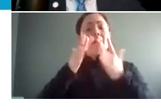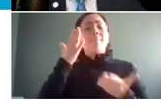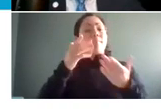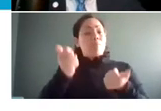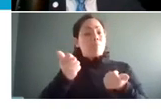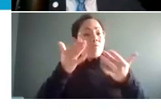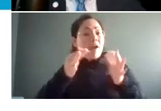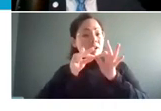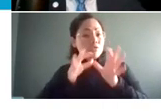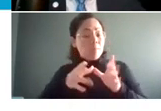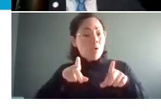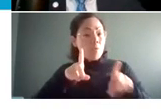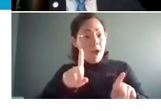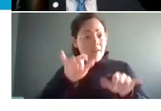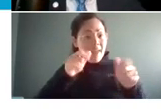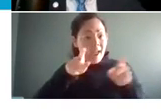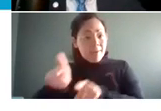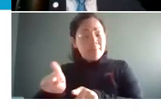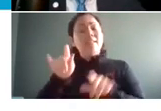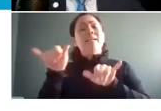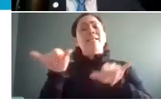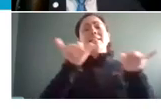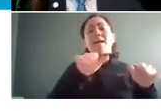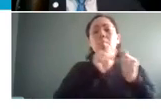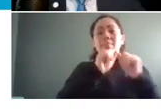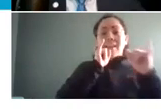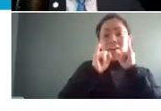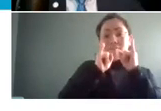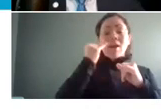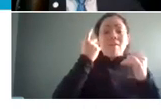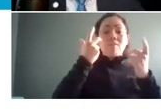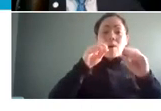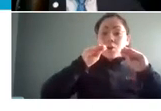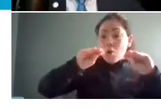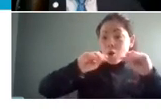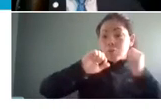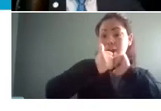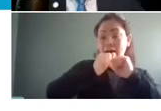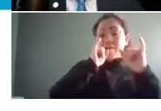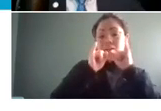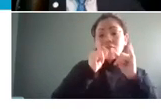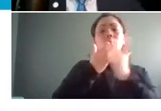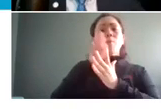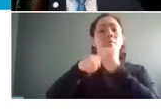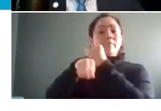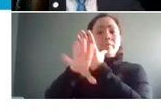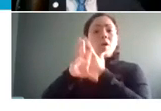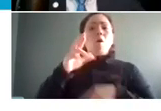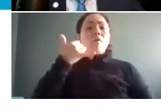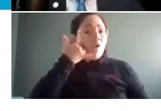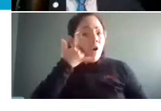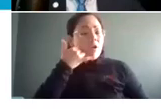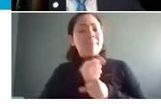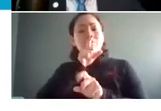while you do that same thing with interview coaching if you're going to do that virtually or over the phone making sure that that's